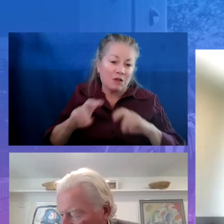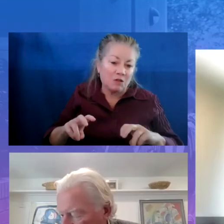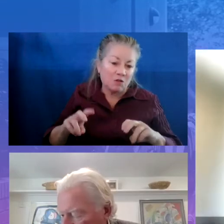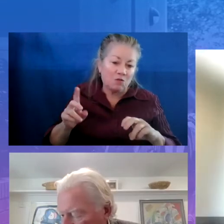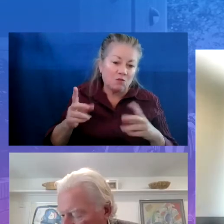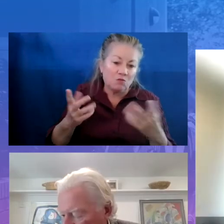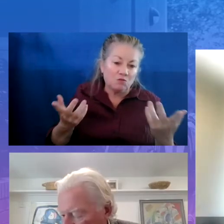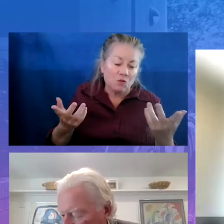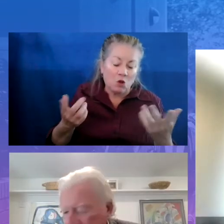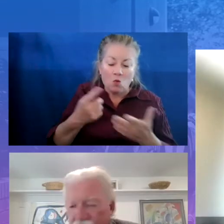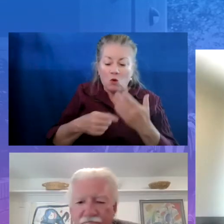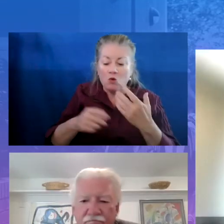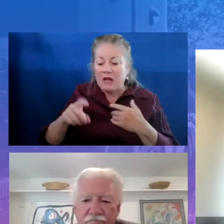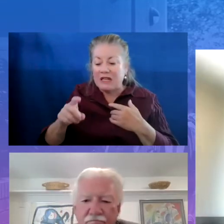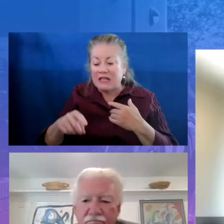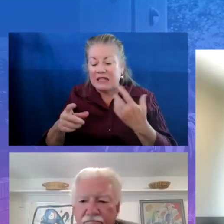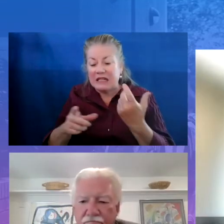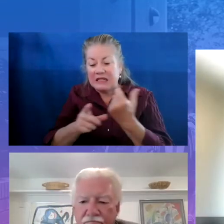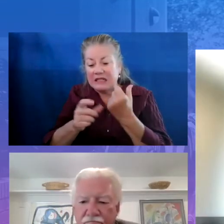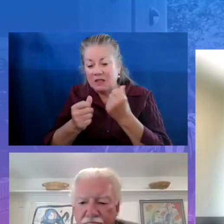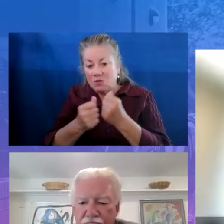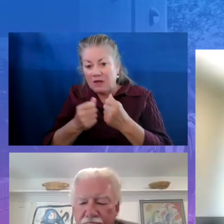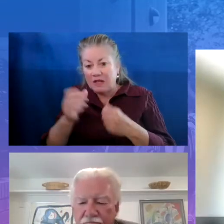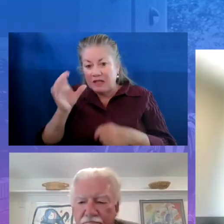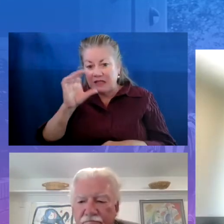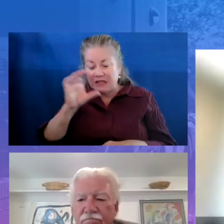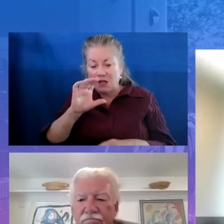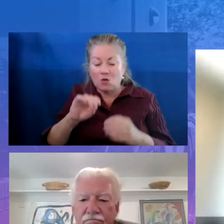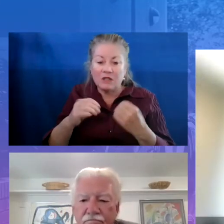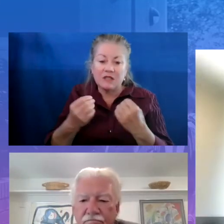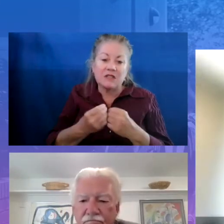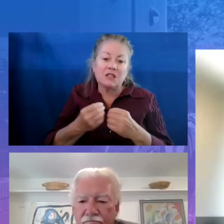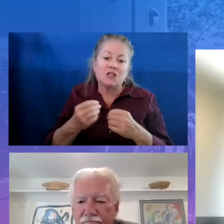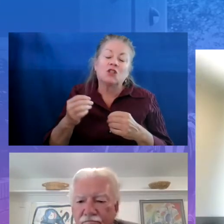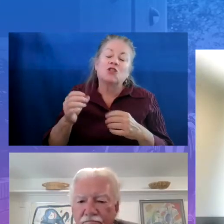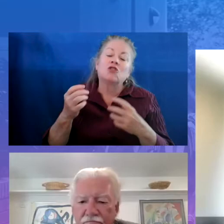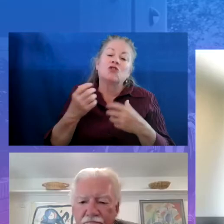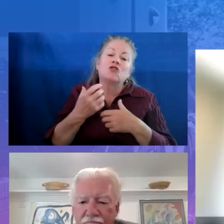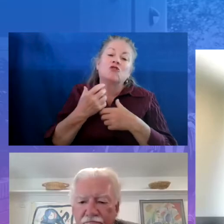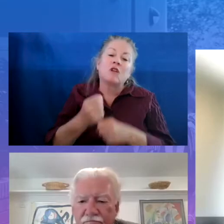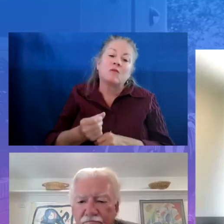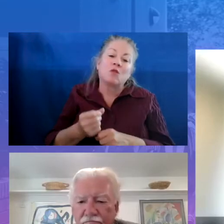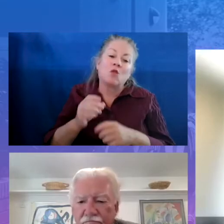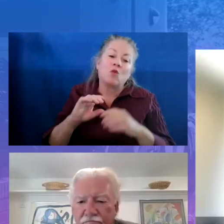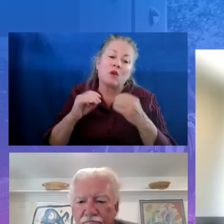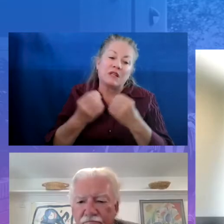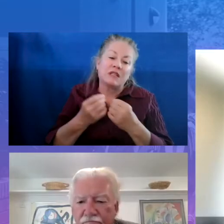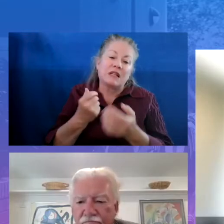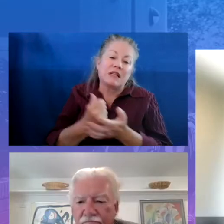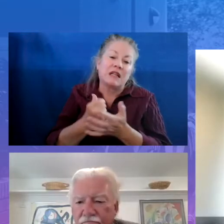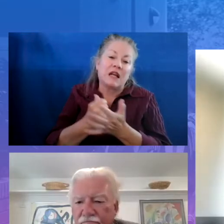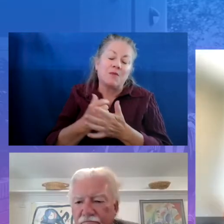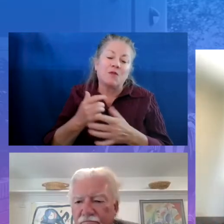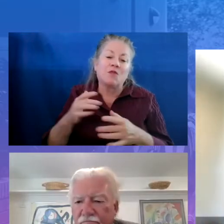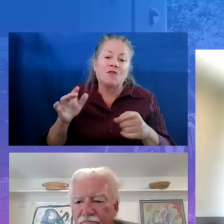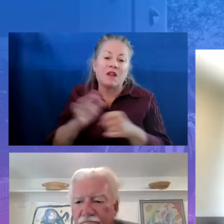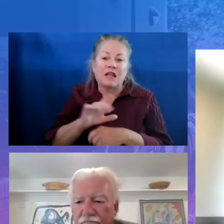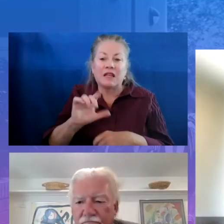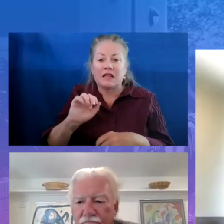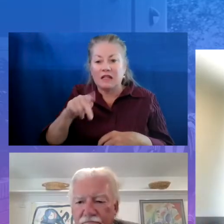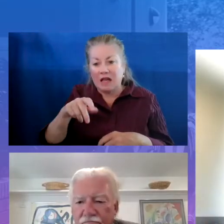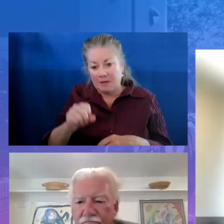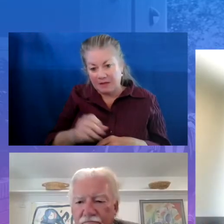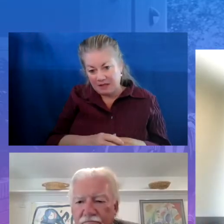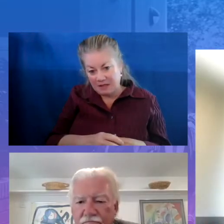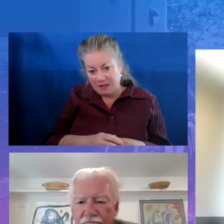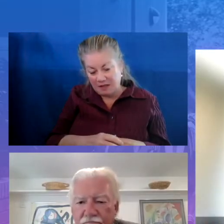assistance with? And then seek out organizations, credible organizations that can help you fill in those gaps. And then I think if you put